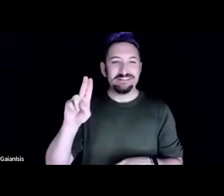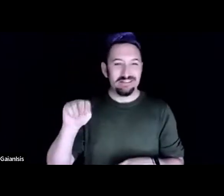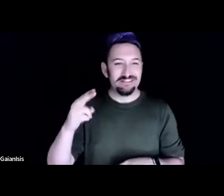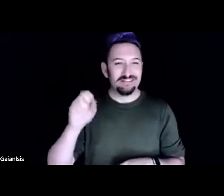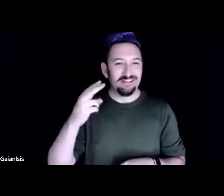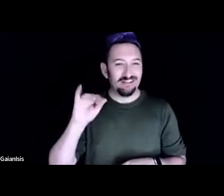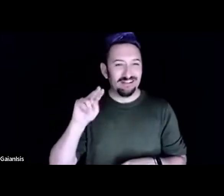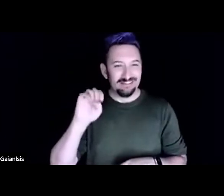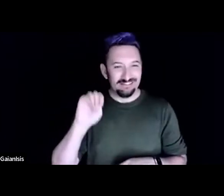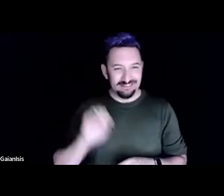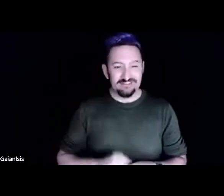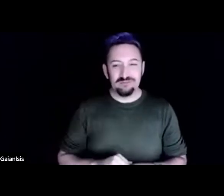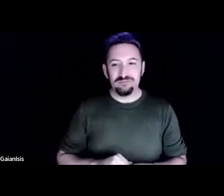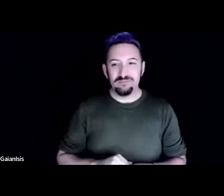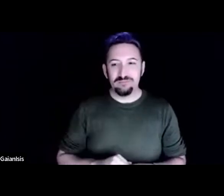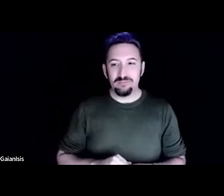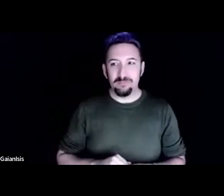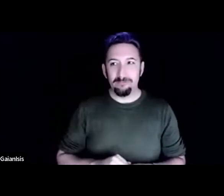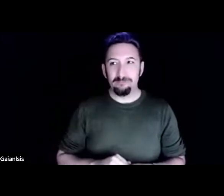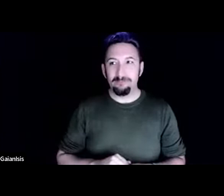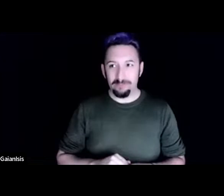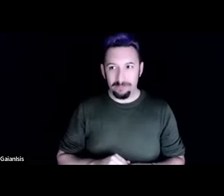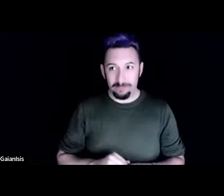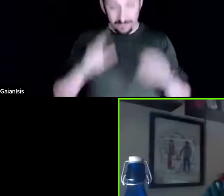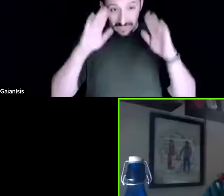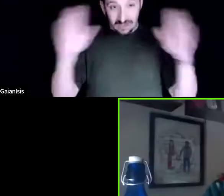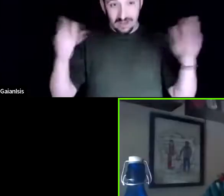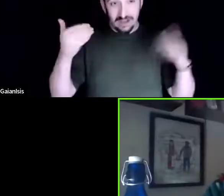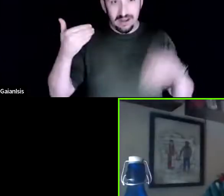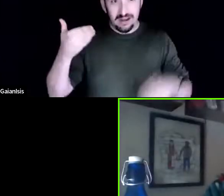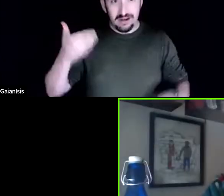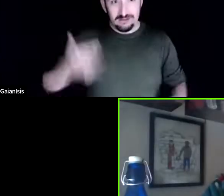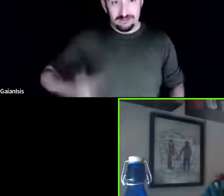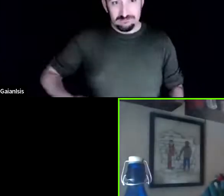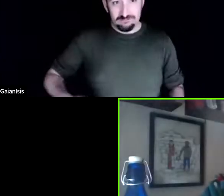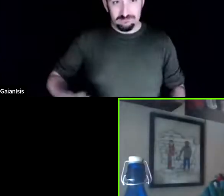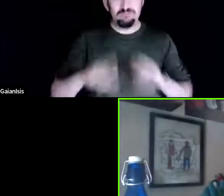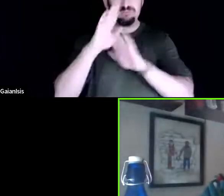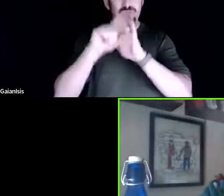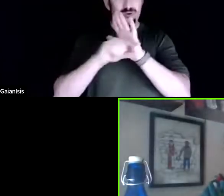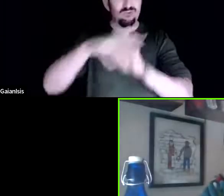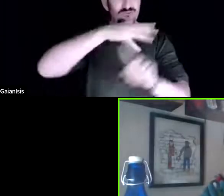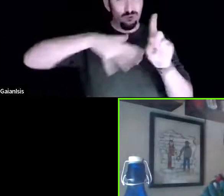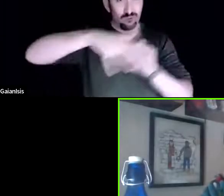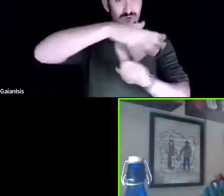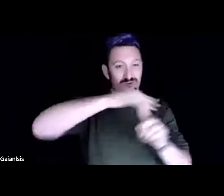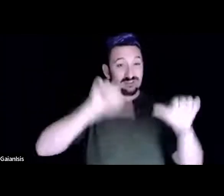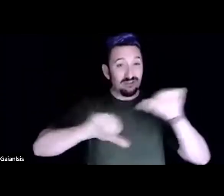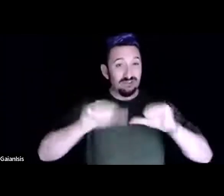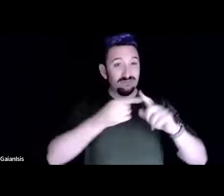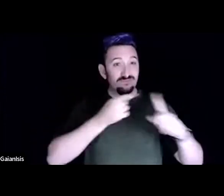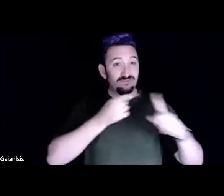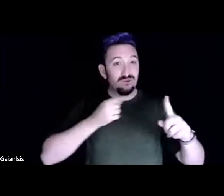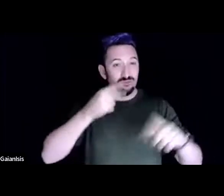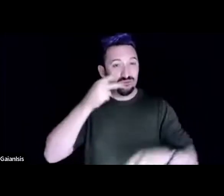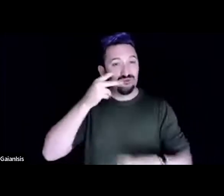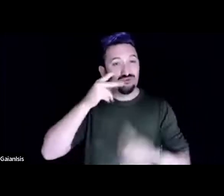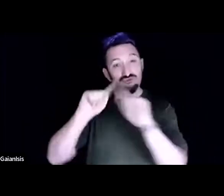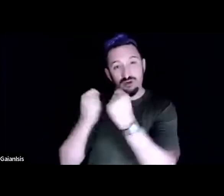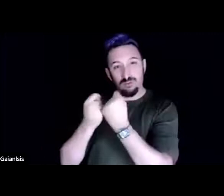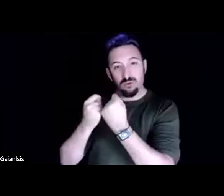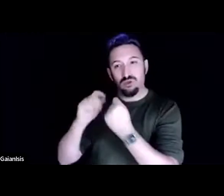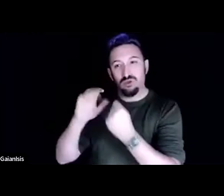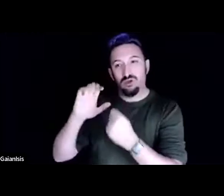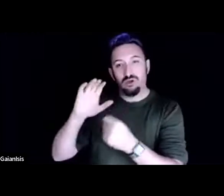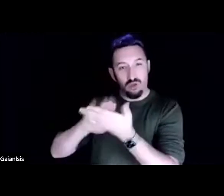So I have a background in environmental science from our tribal college. It's called Sitting Bull College on Standing